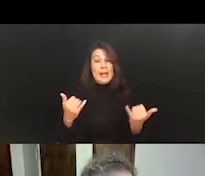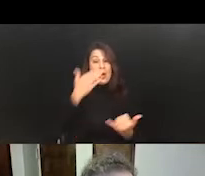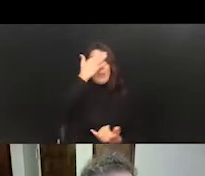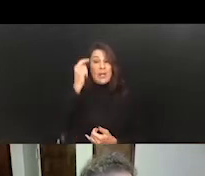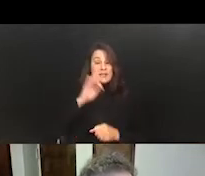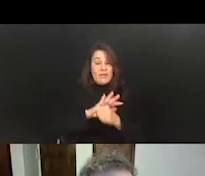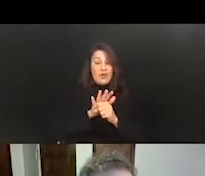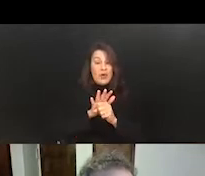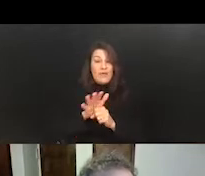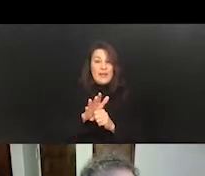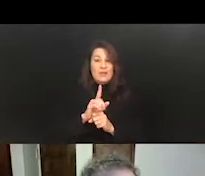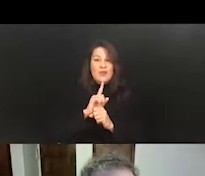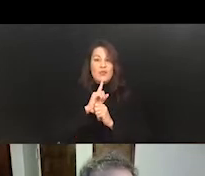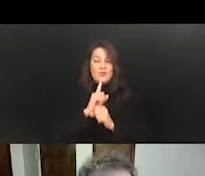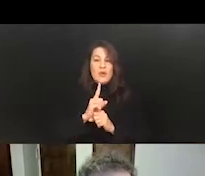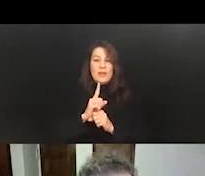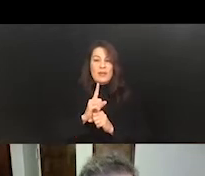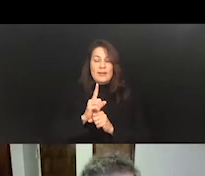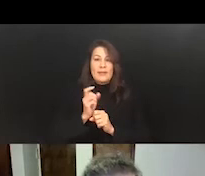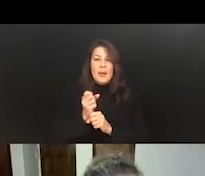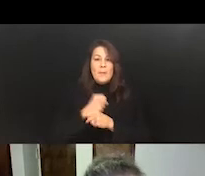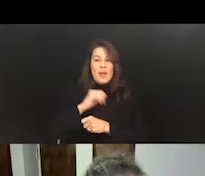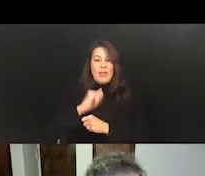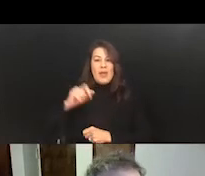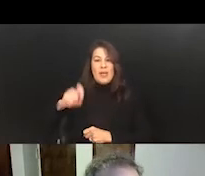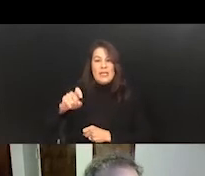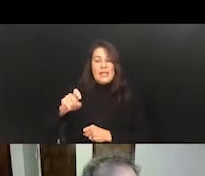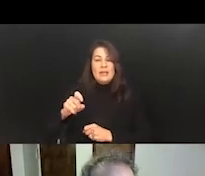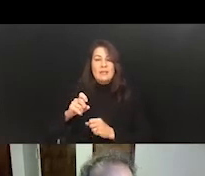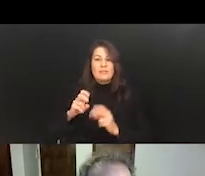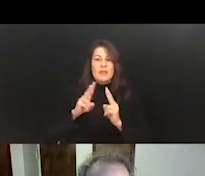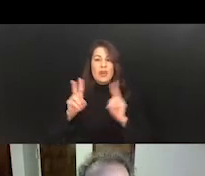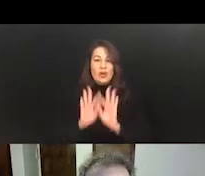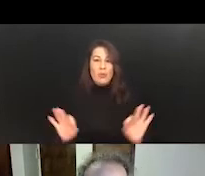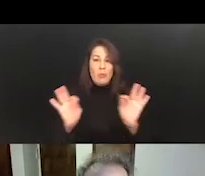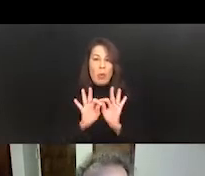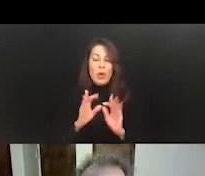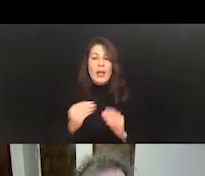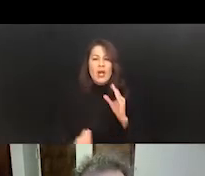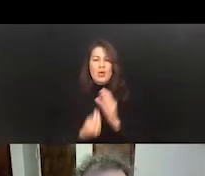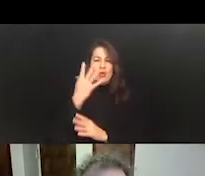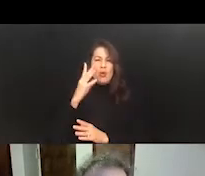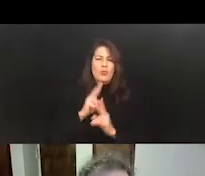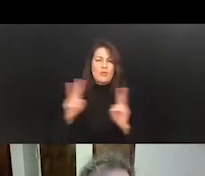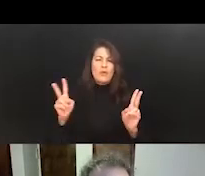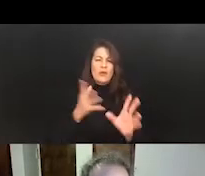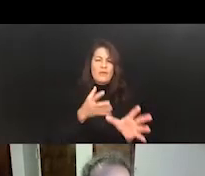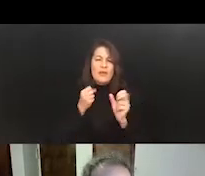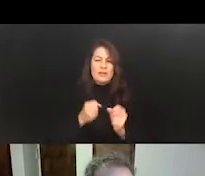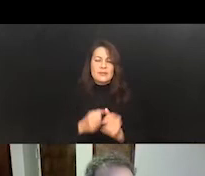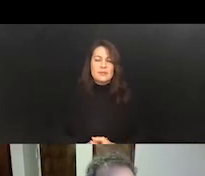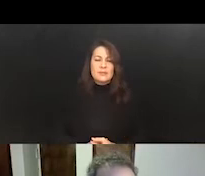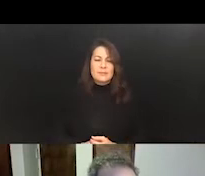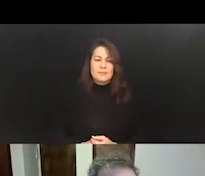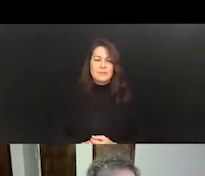adaptive technology has begun to sort of at least grow at a faster rate. And it's important